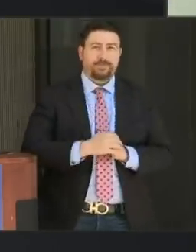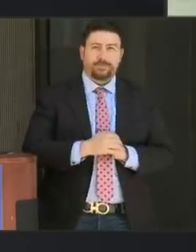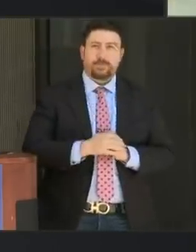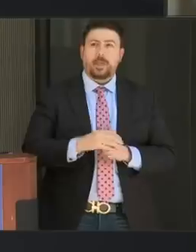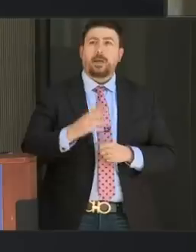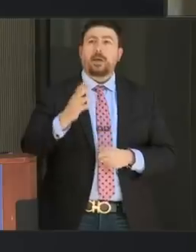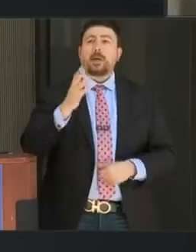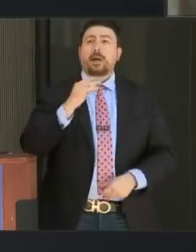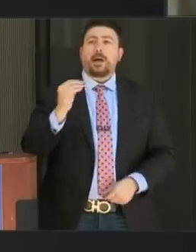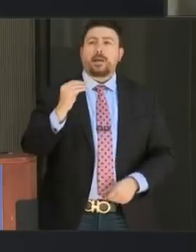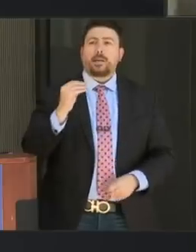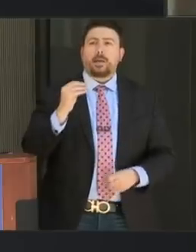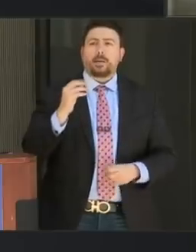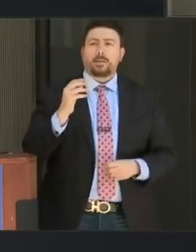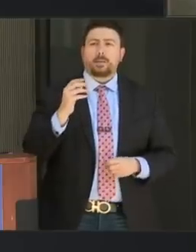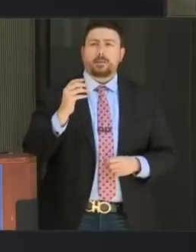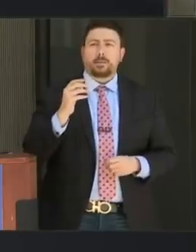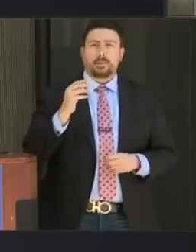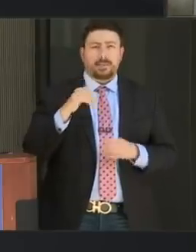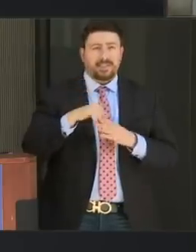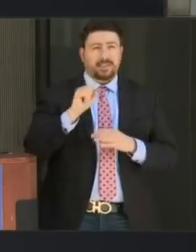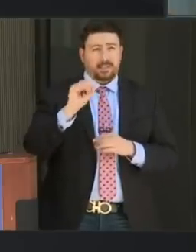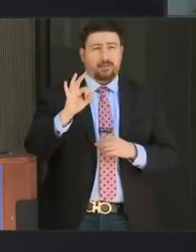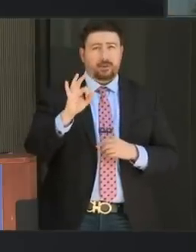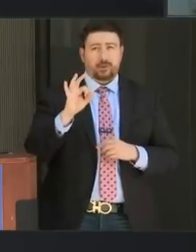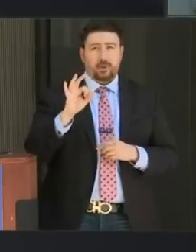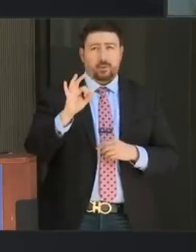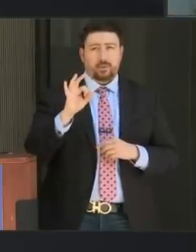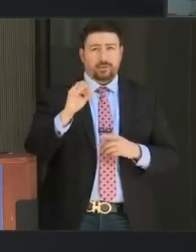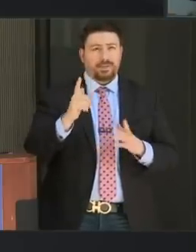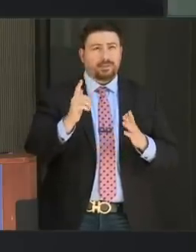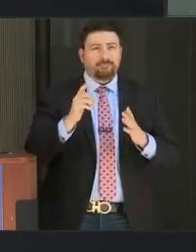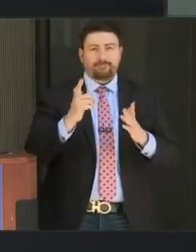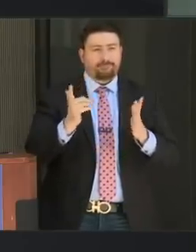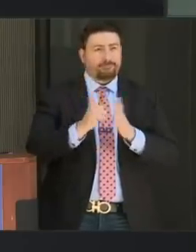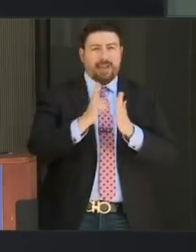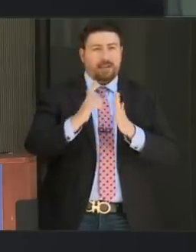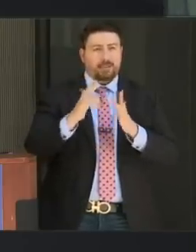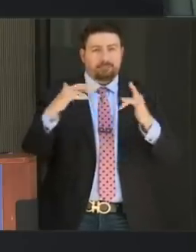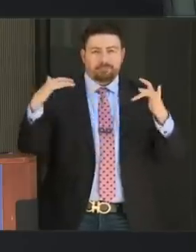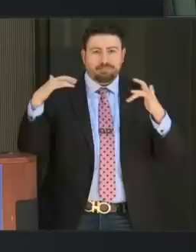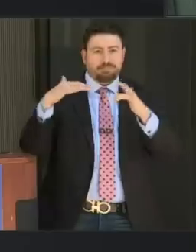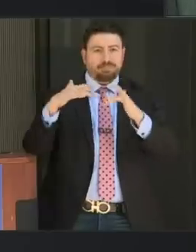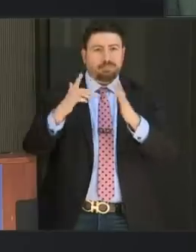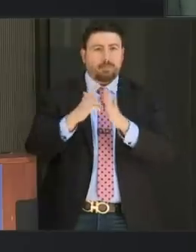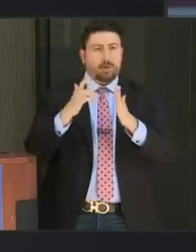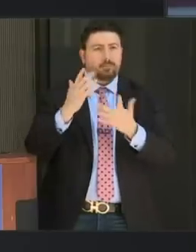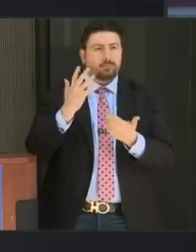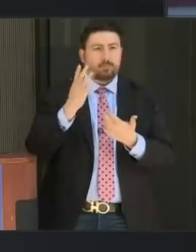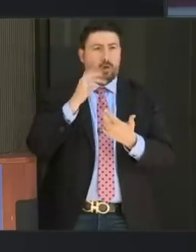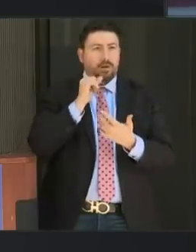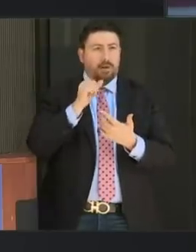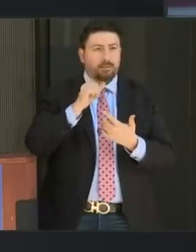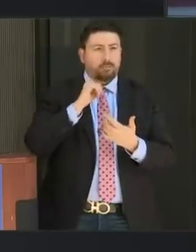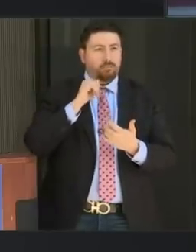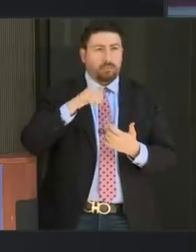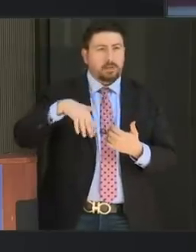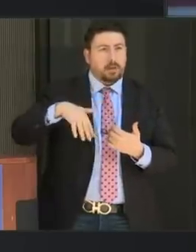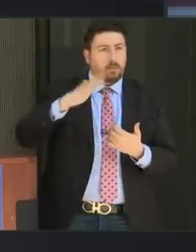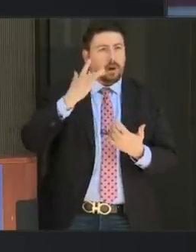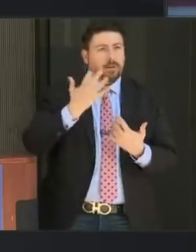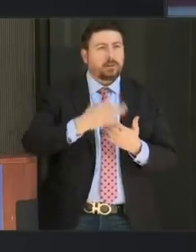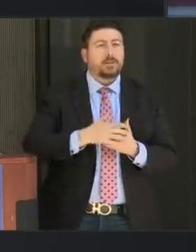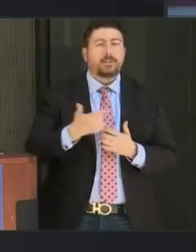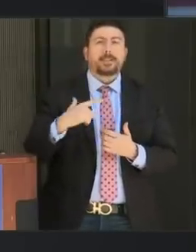And the thing about the San Francisco. Sure. You're heading to Orange Garden. You said we're not here yet. Well, we actually